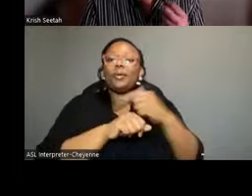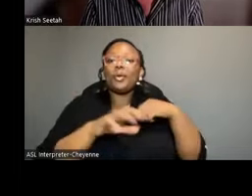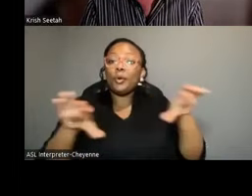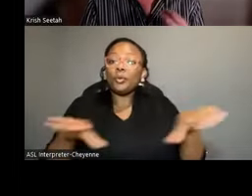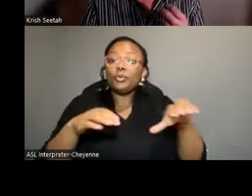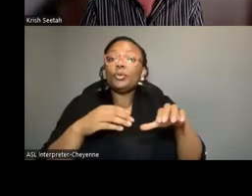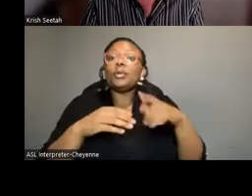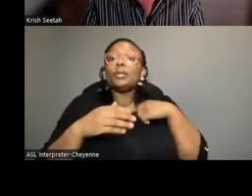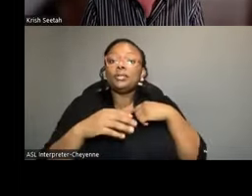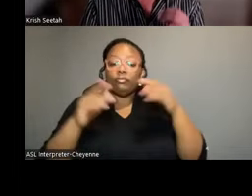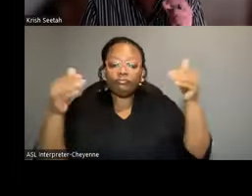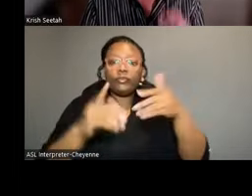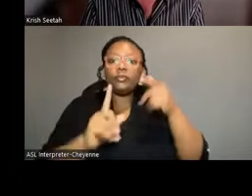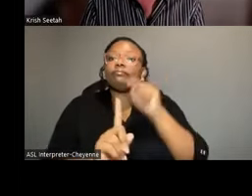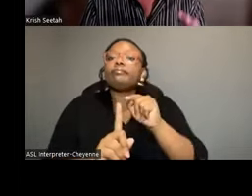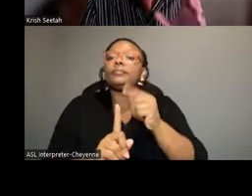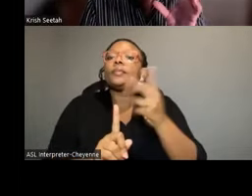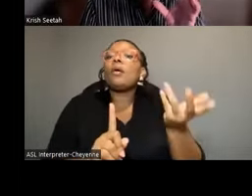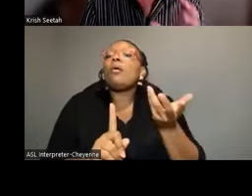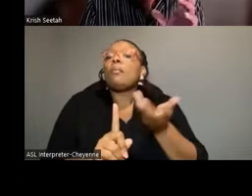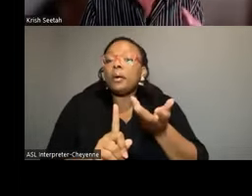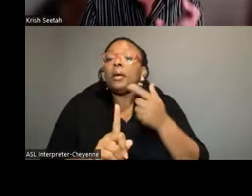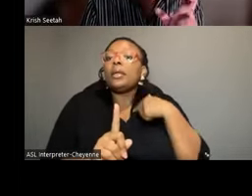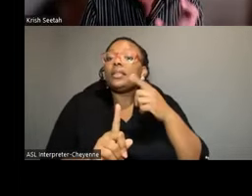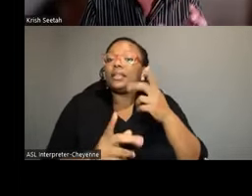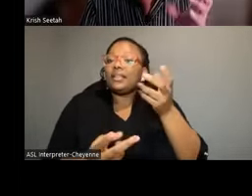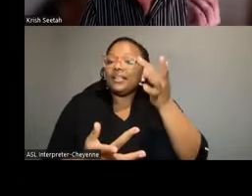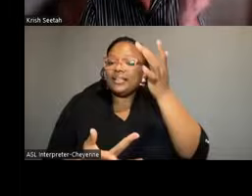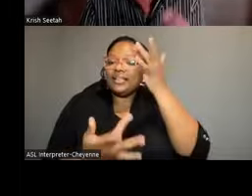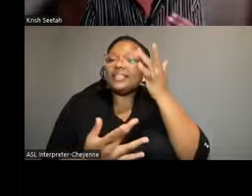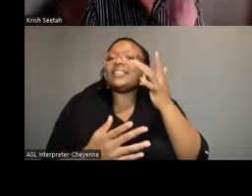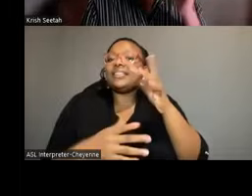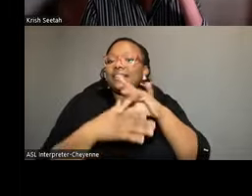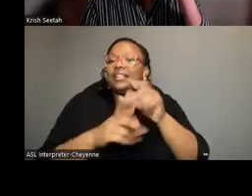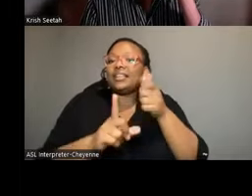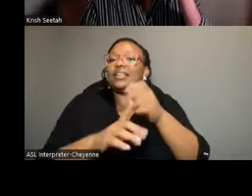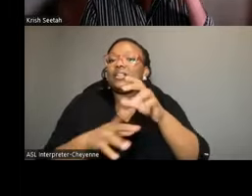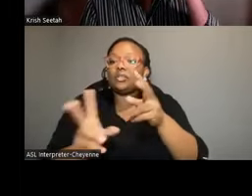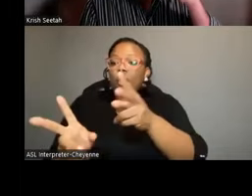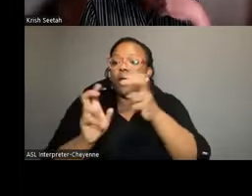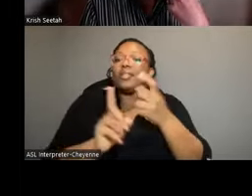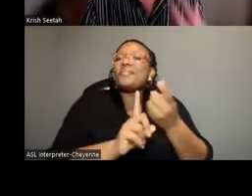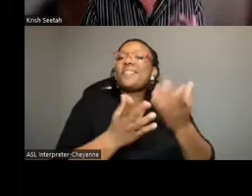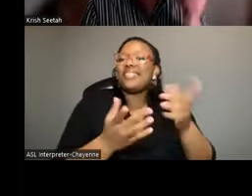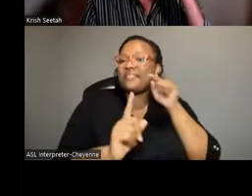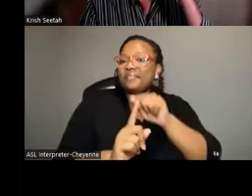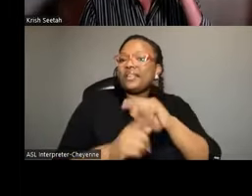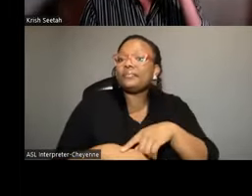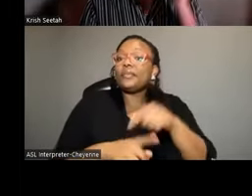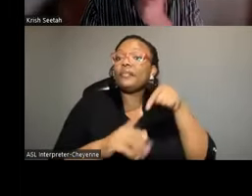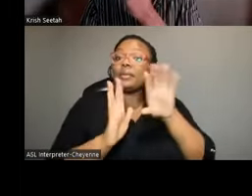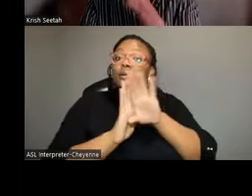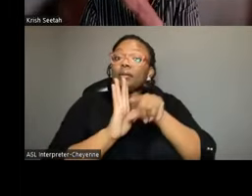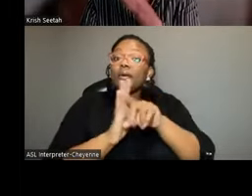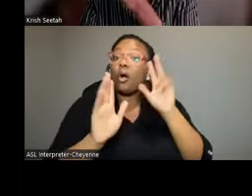do to concentrate very much on the disease context itself. So pulling out one aspect of that. Now from this background,